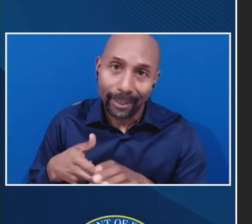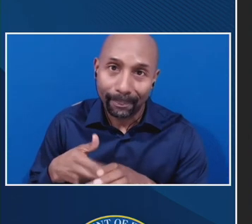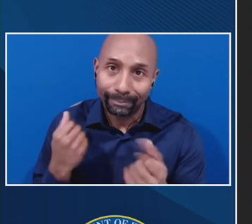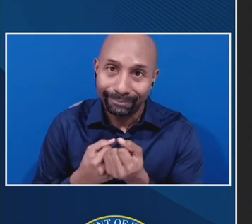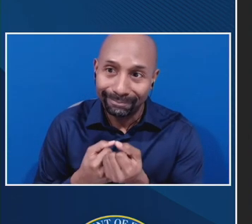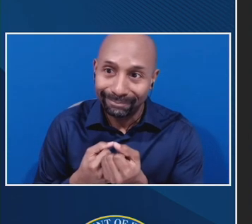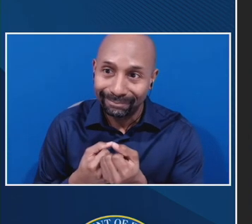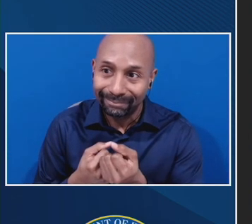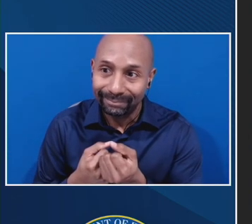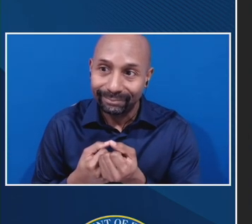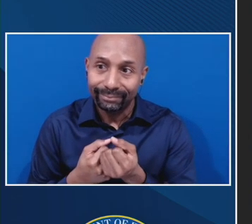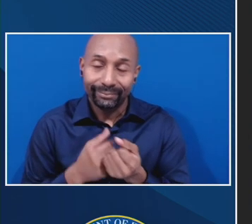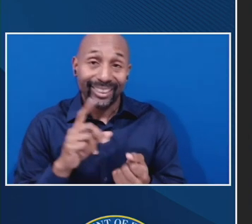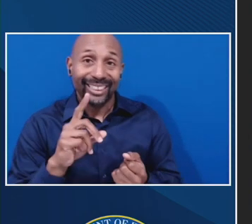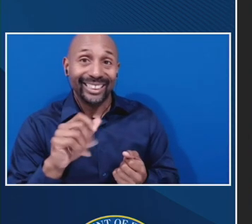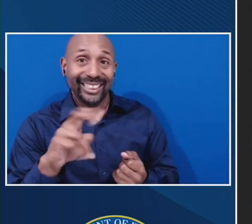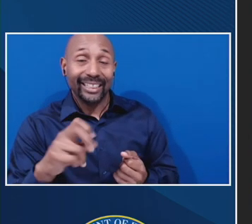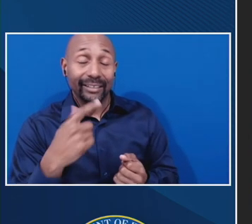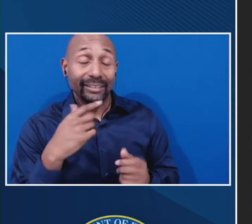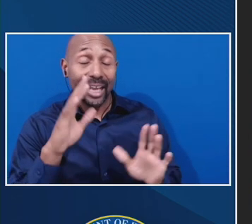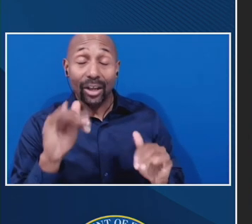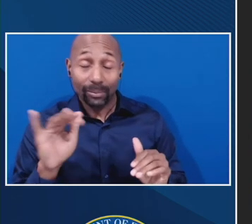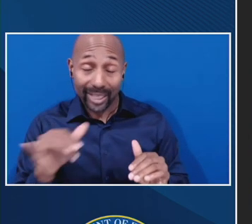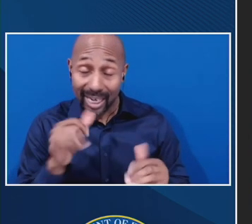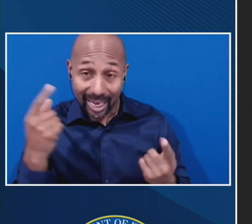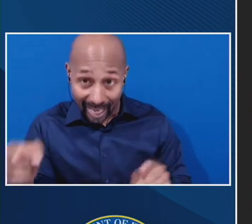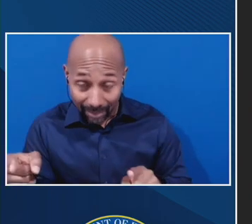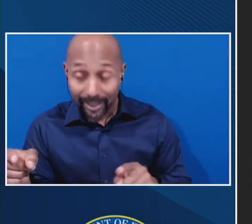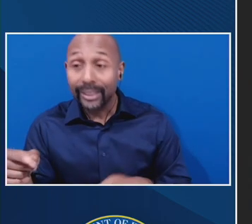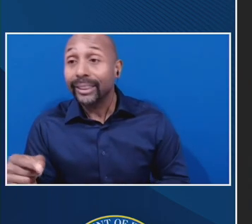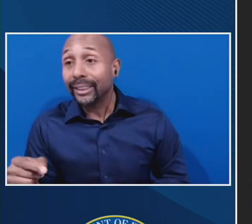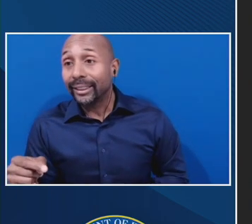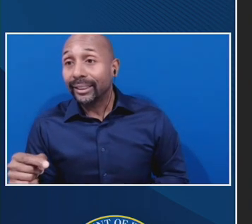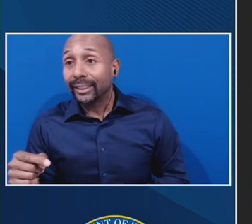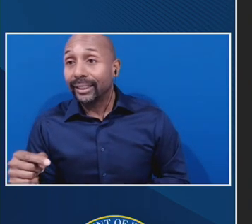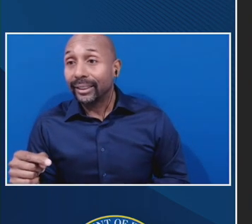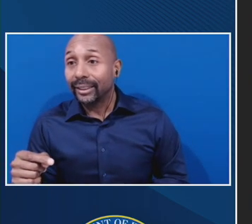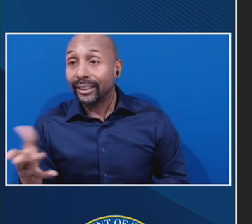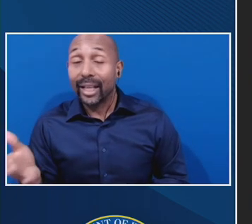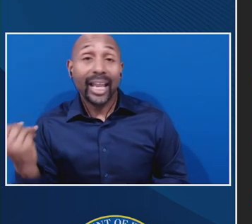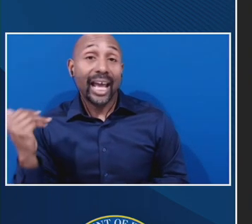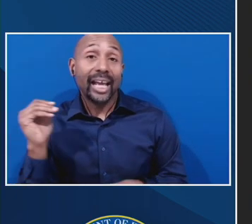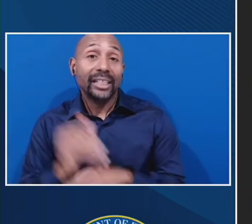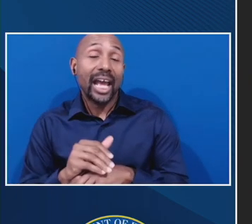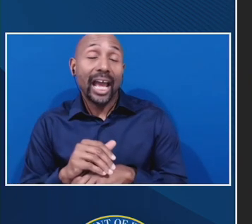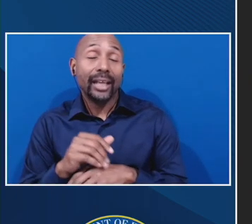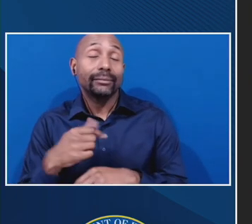Really hoping that doesn't happen. It didn't keep me up at all last night either, I'll tell you.